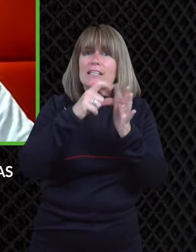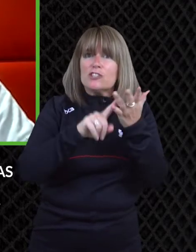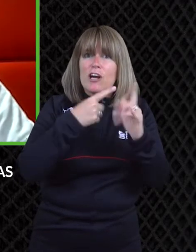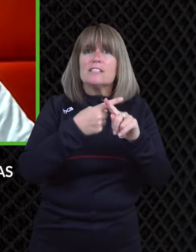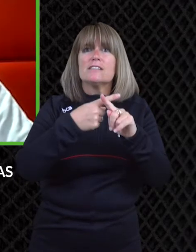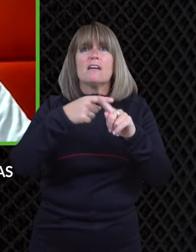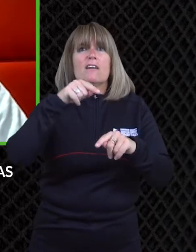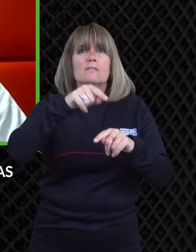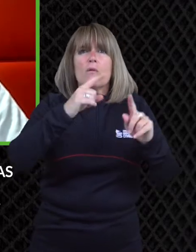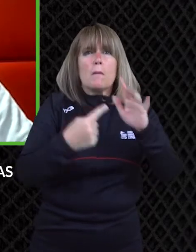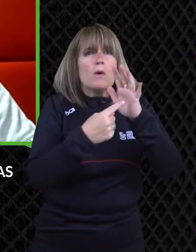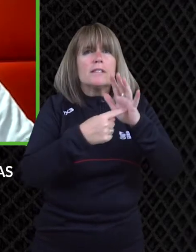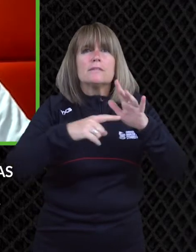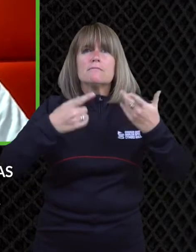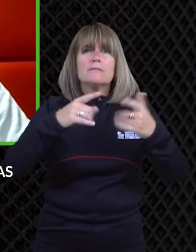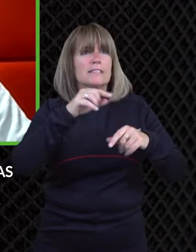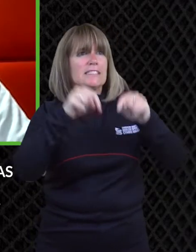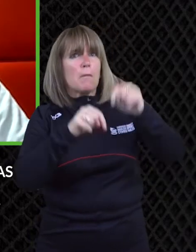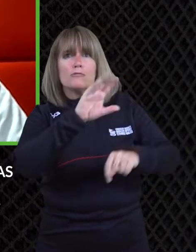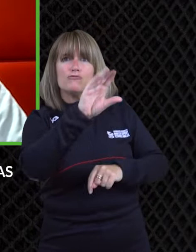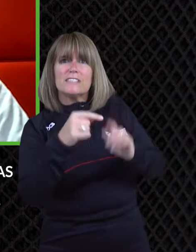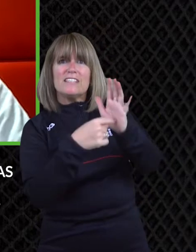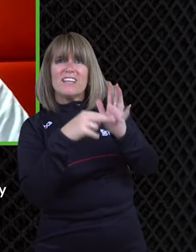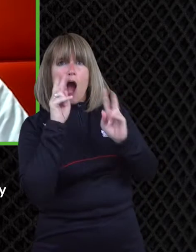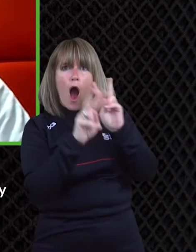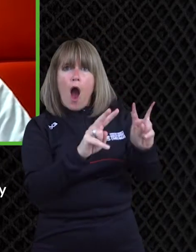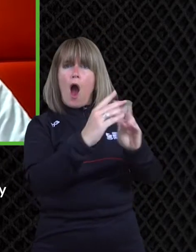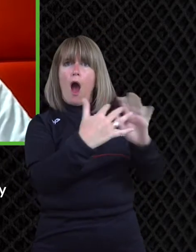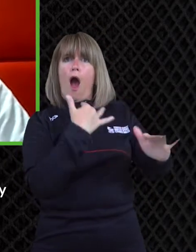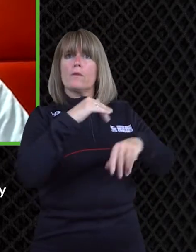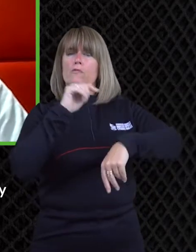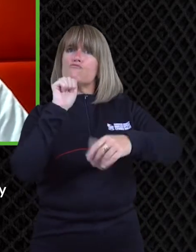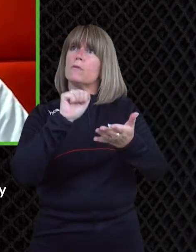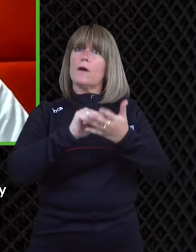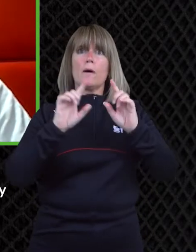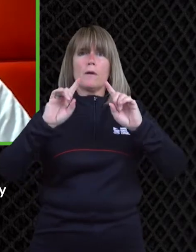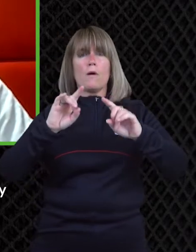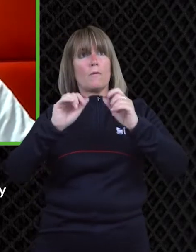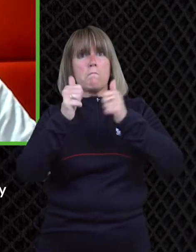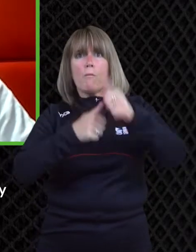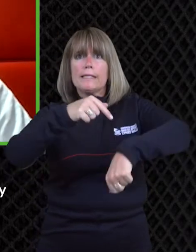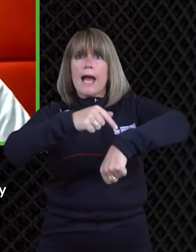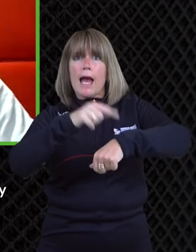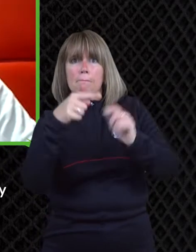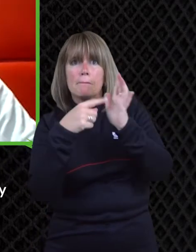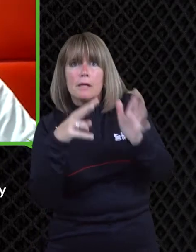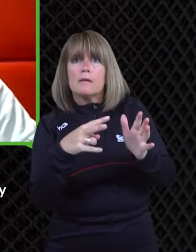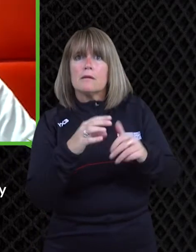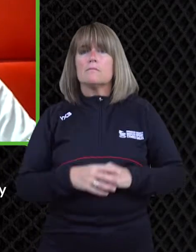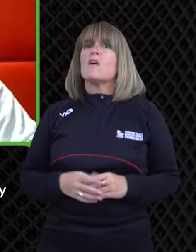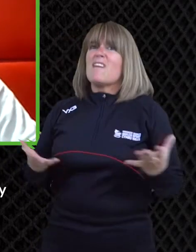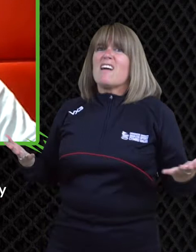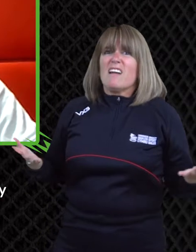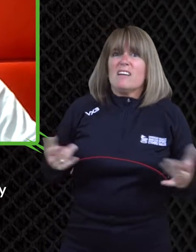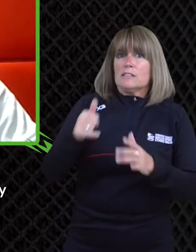be on that in prime time tv shows well i think to start off with with rose she made